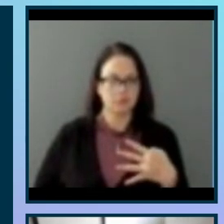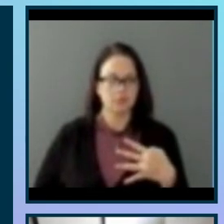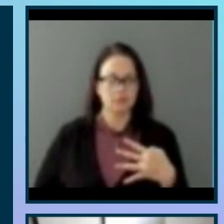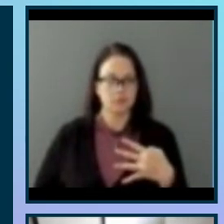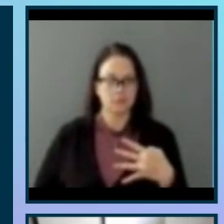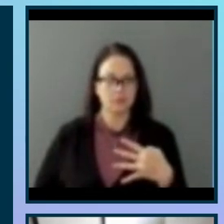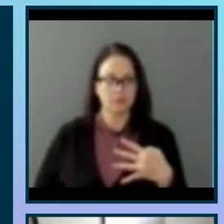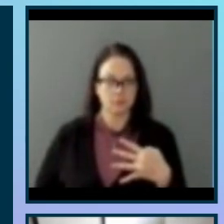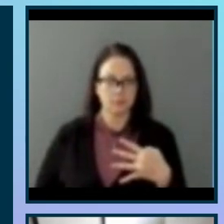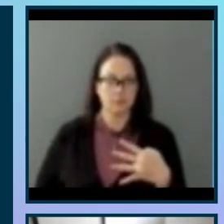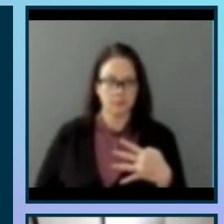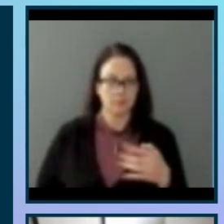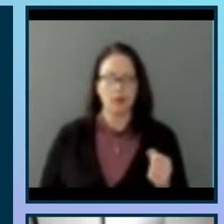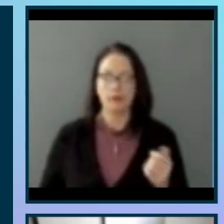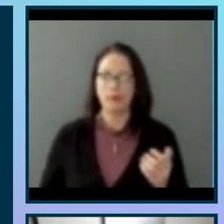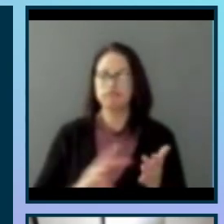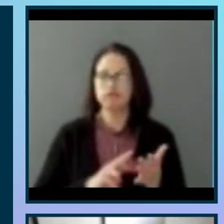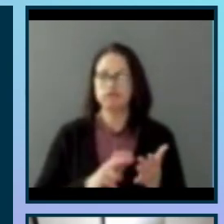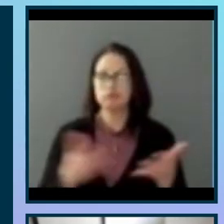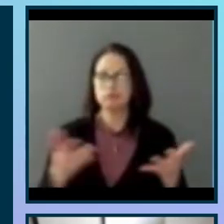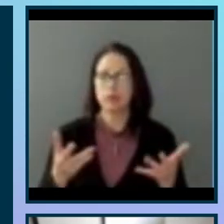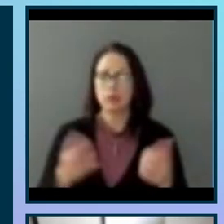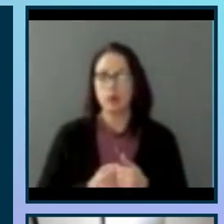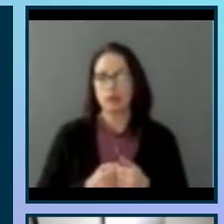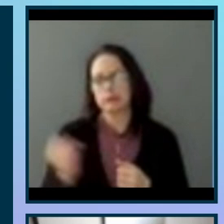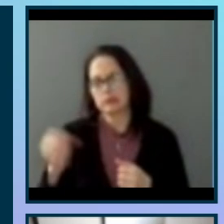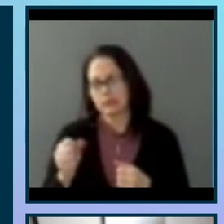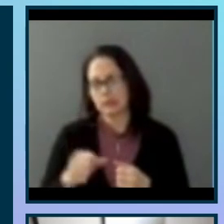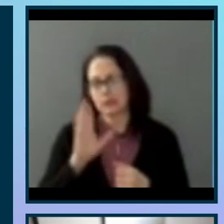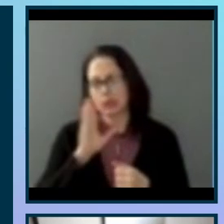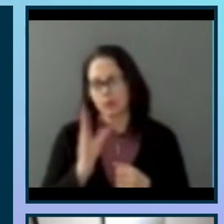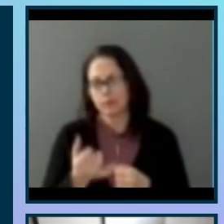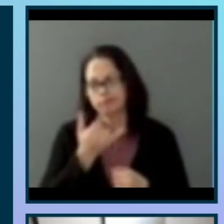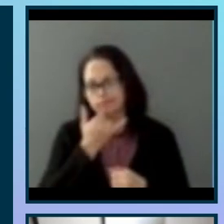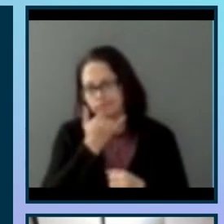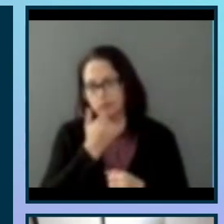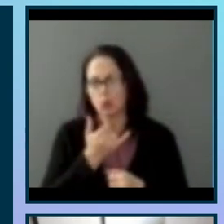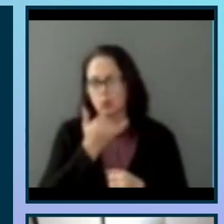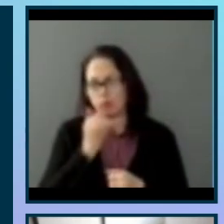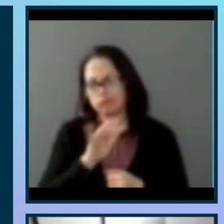by individuals, which means there is a lot of room for error, or misspellings, or things of that nature.